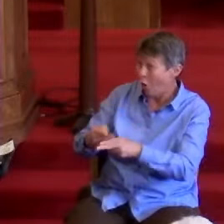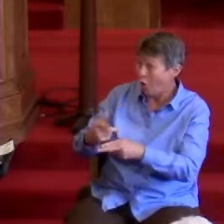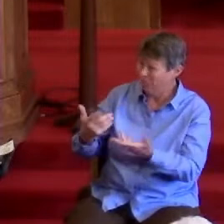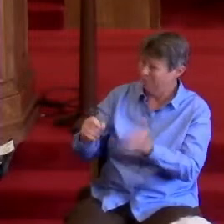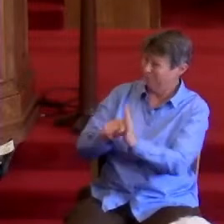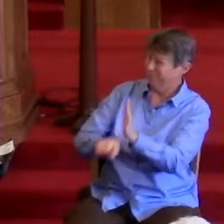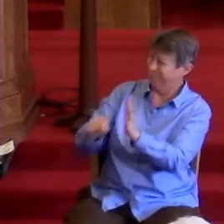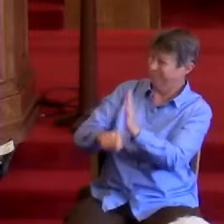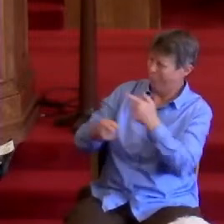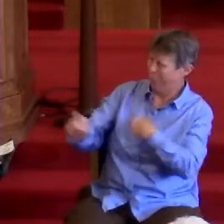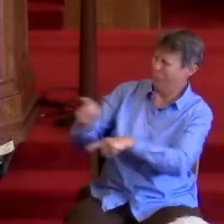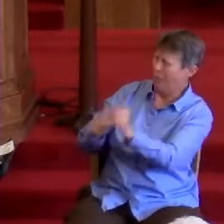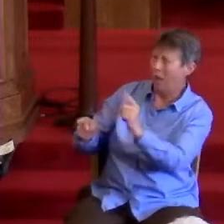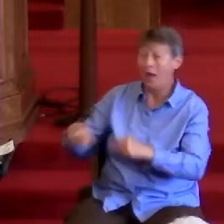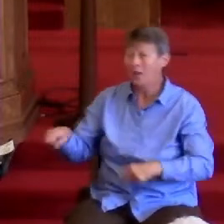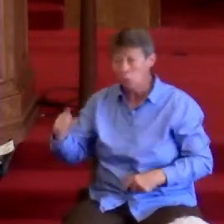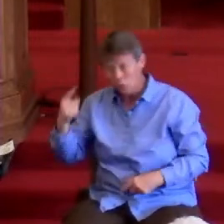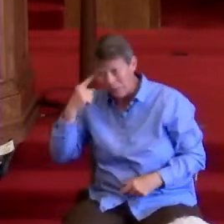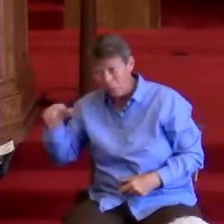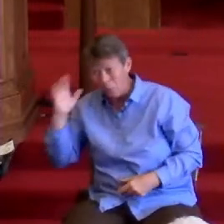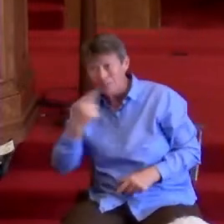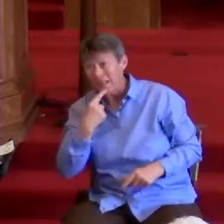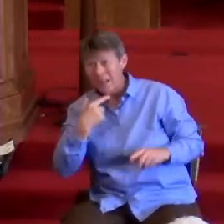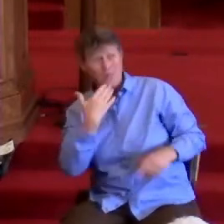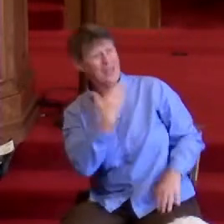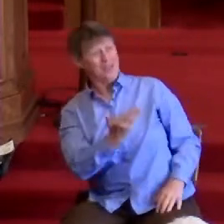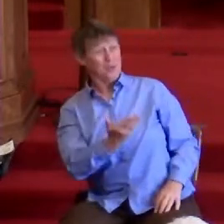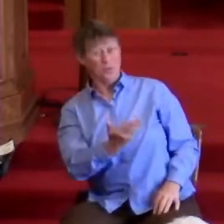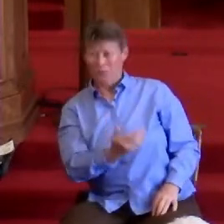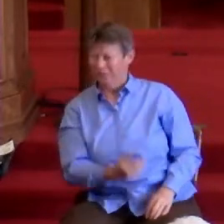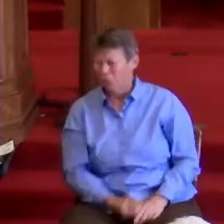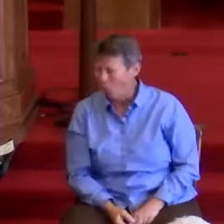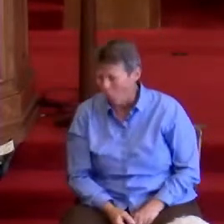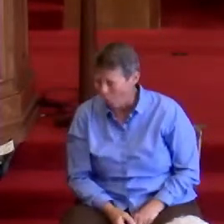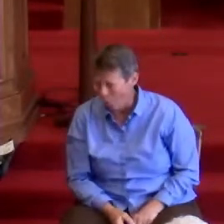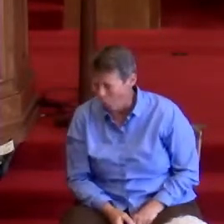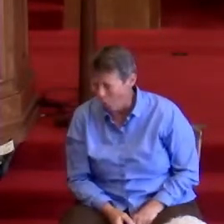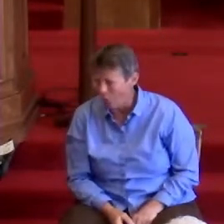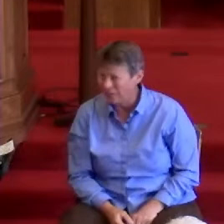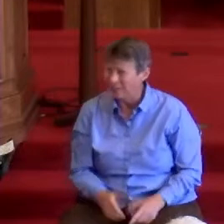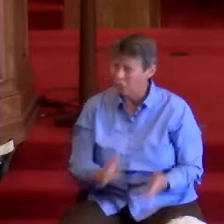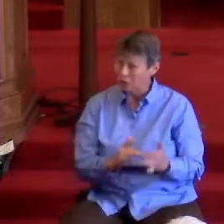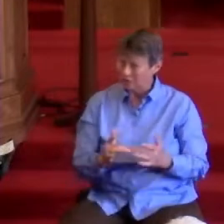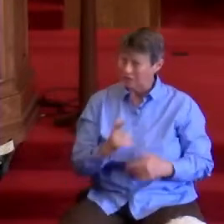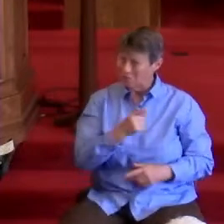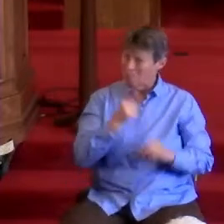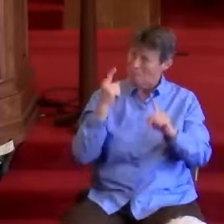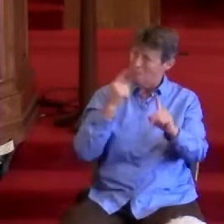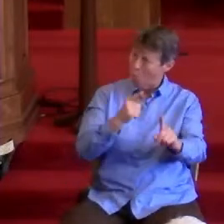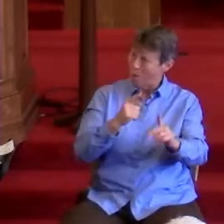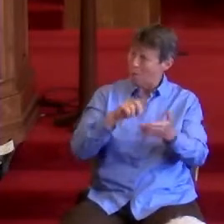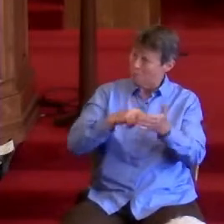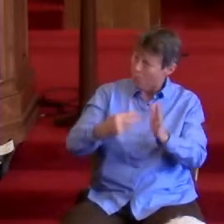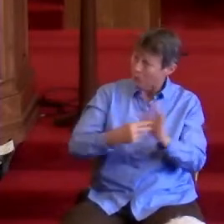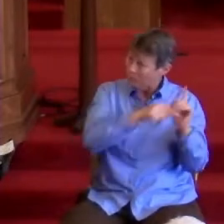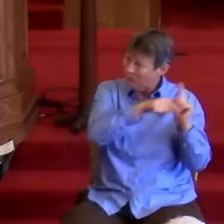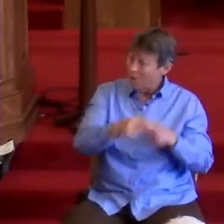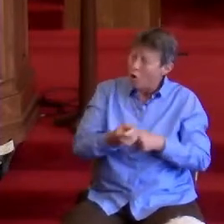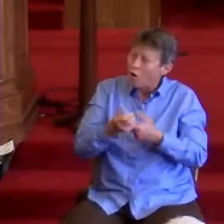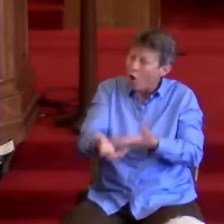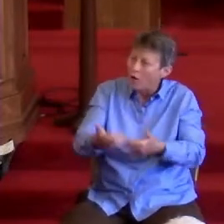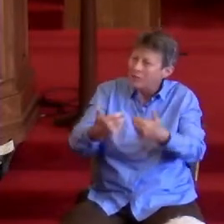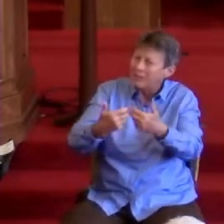Did Jesus come to cause division? Was that his